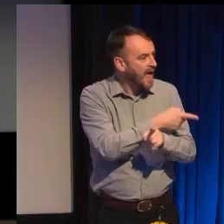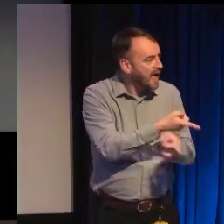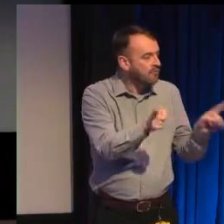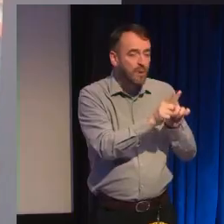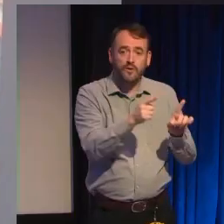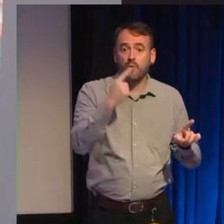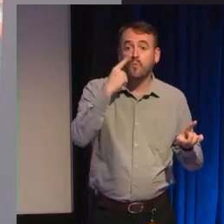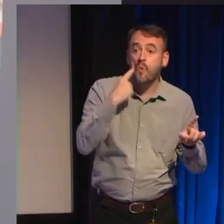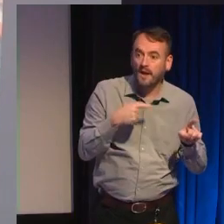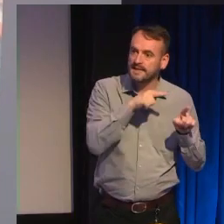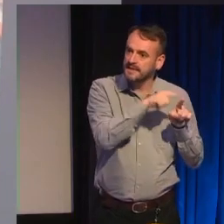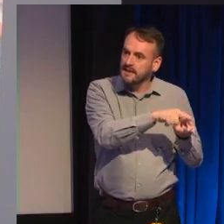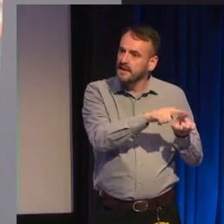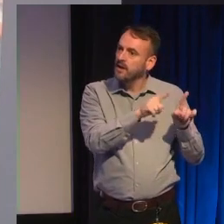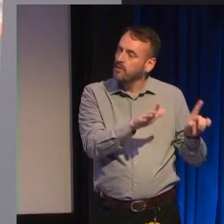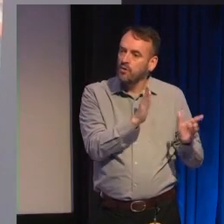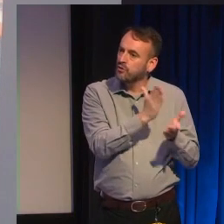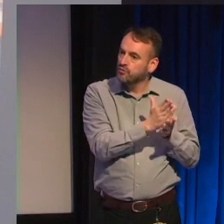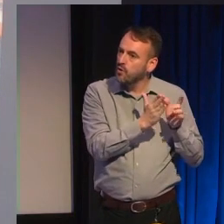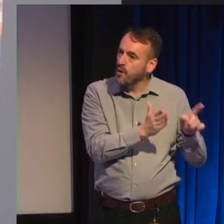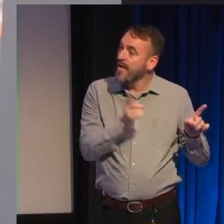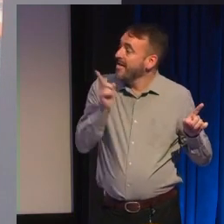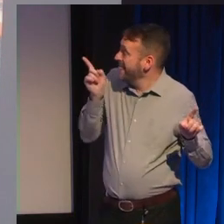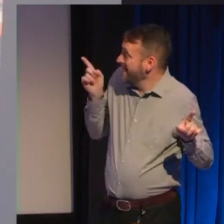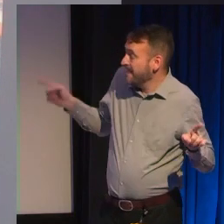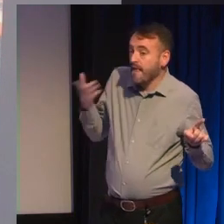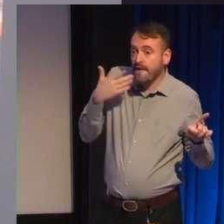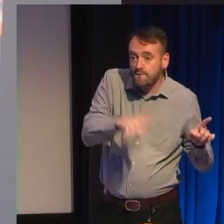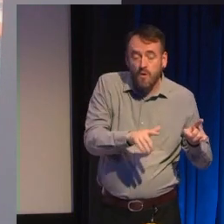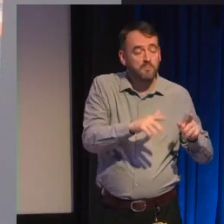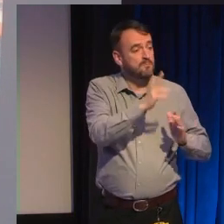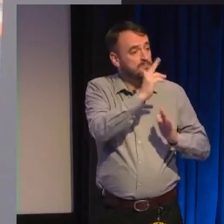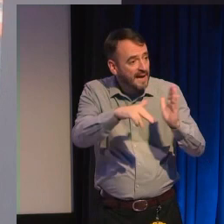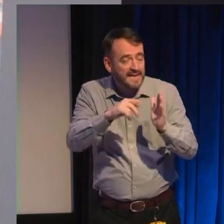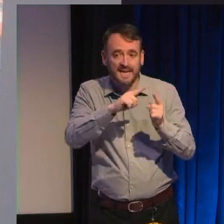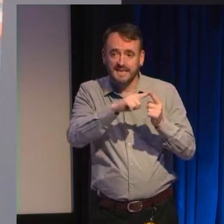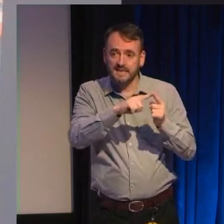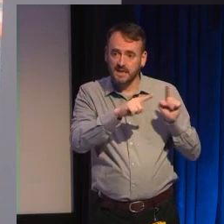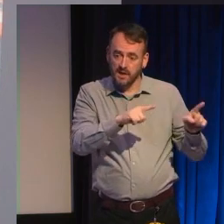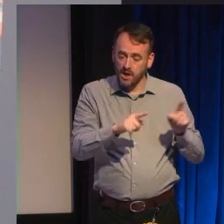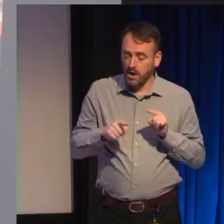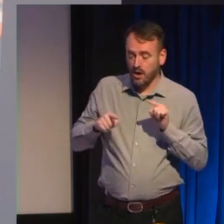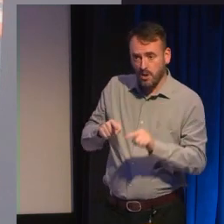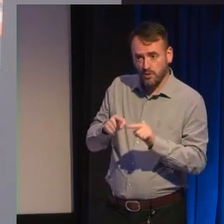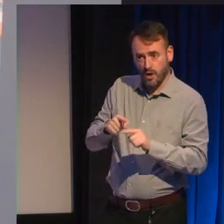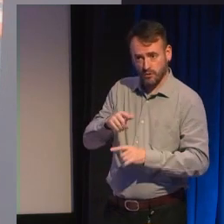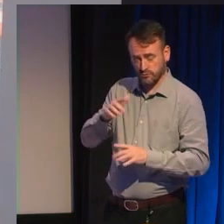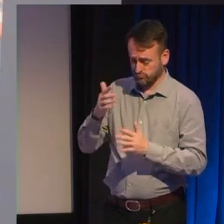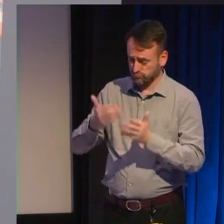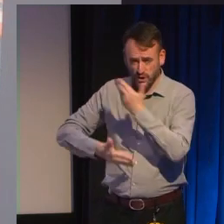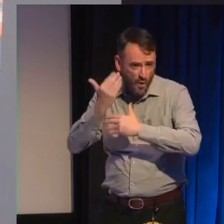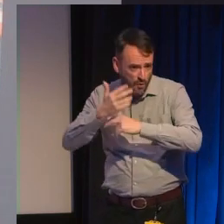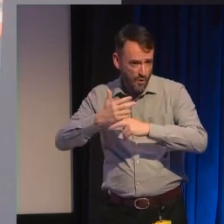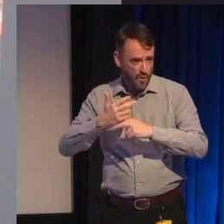popular depictions like this one going a long way back medieval scholars know that it was a time marked by a lot of global